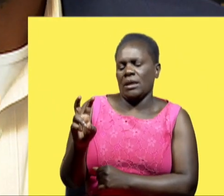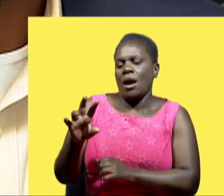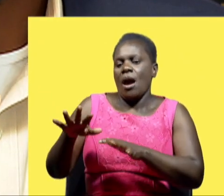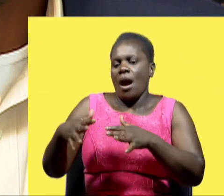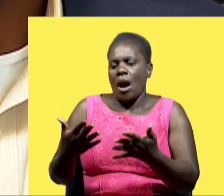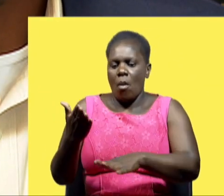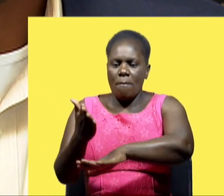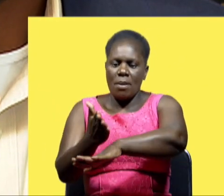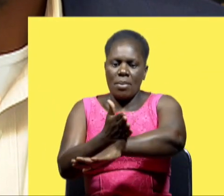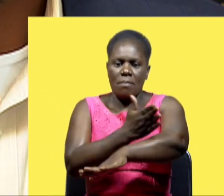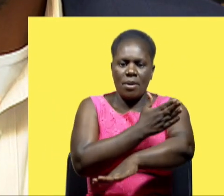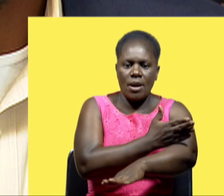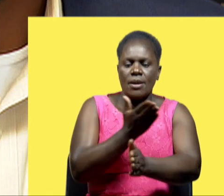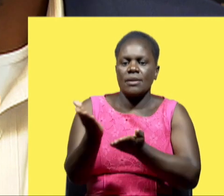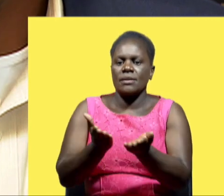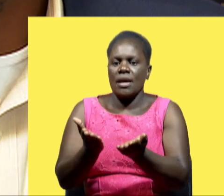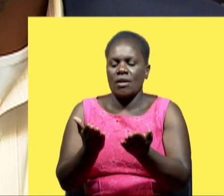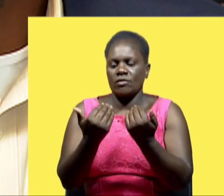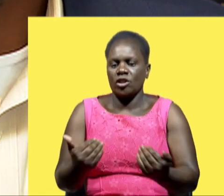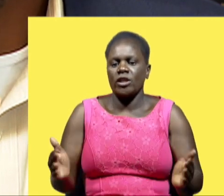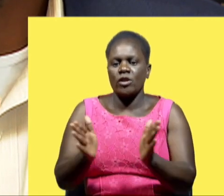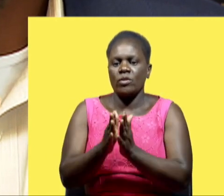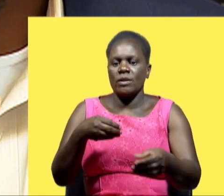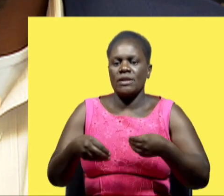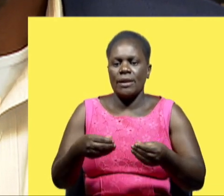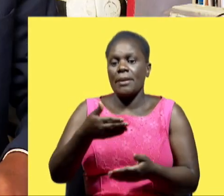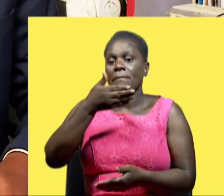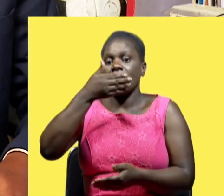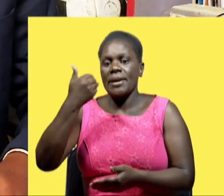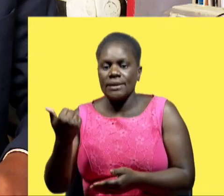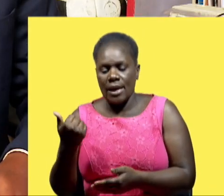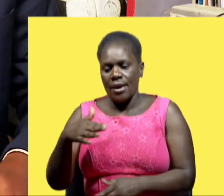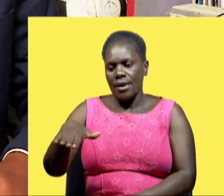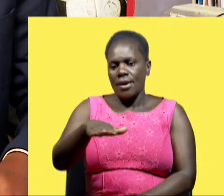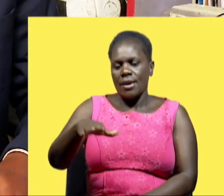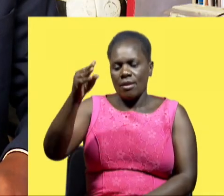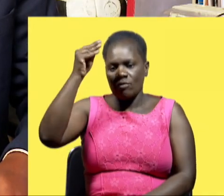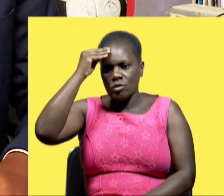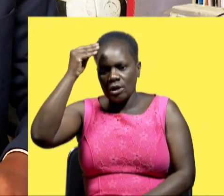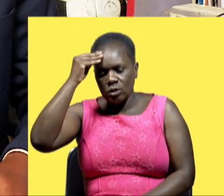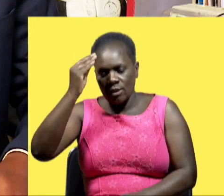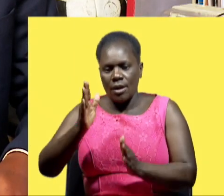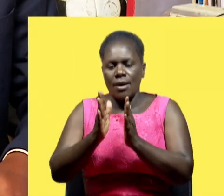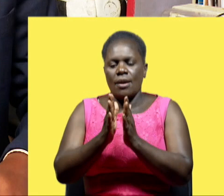we can improve and serve children with disabilities much more better in the areas of education